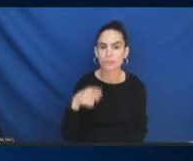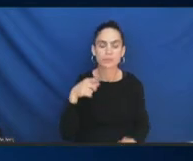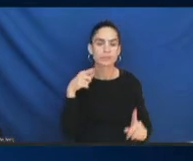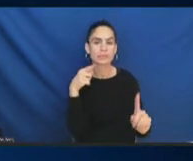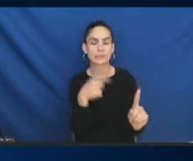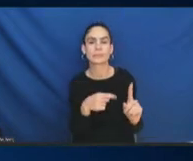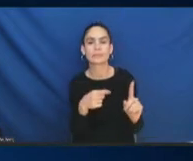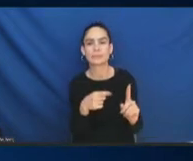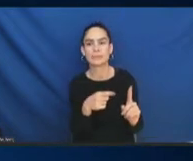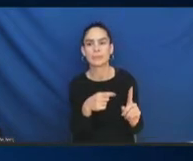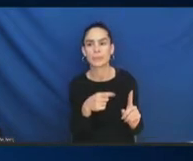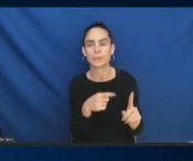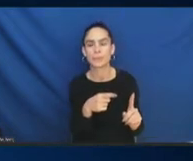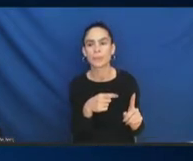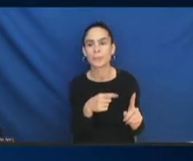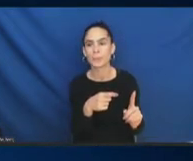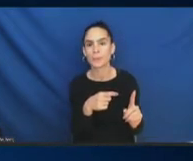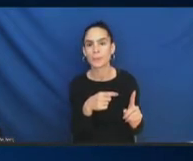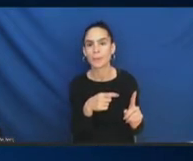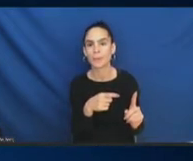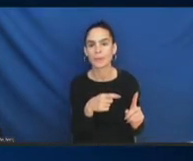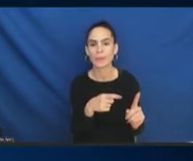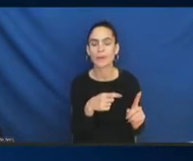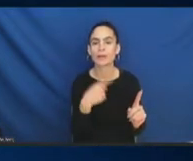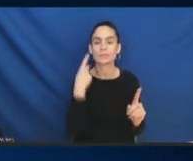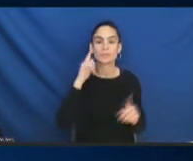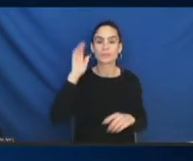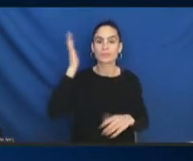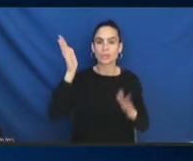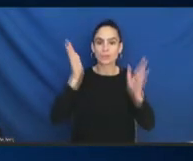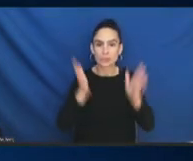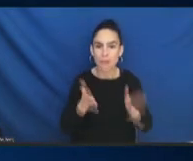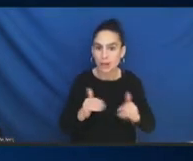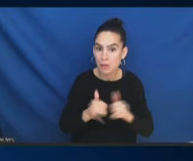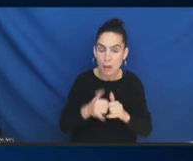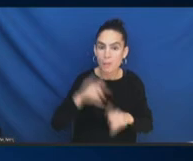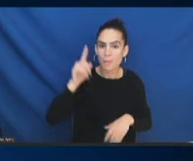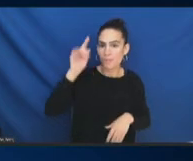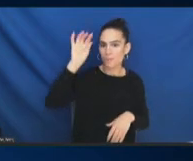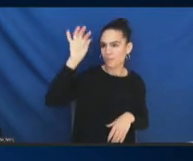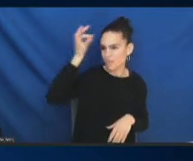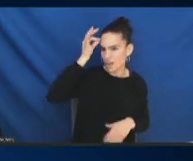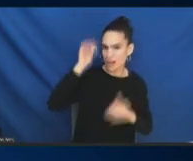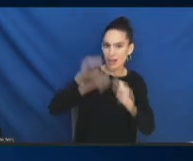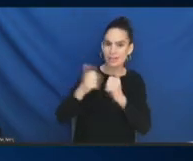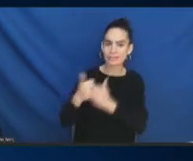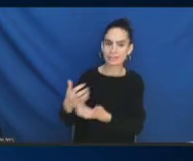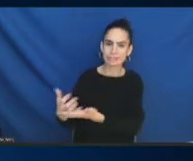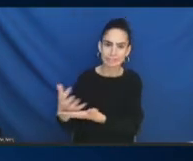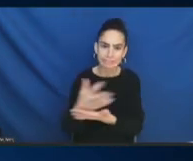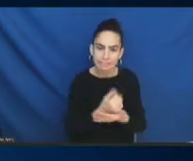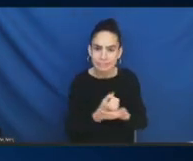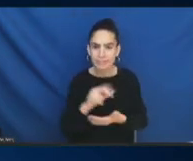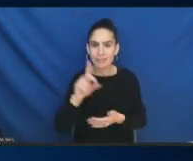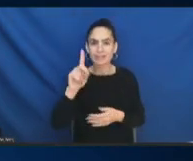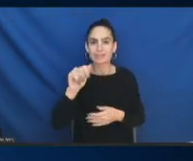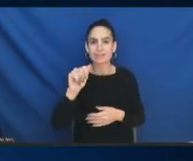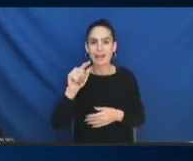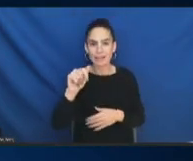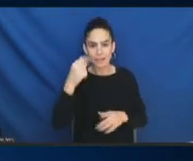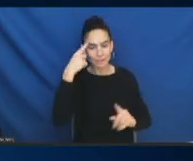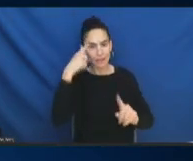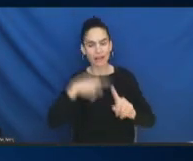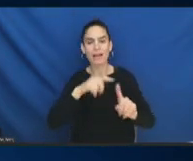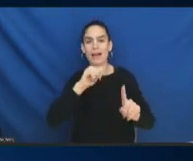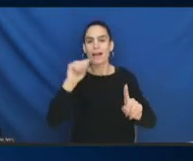What are the different ways federal agencies are collecting the data for AANH and PI? And, I mean,